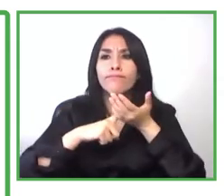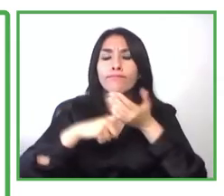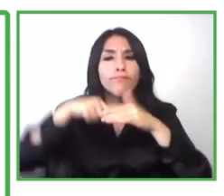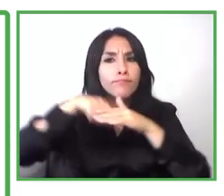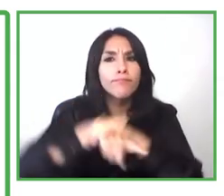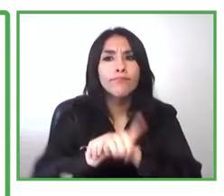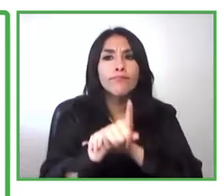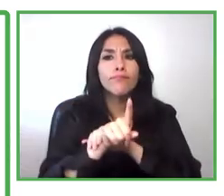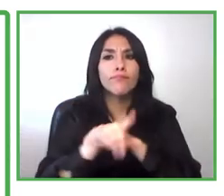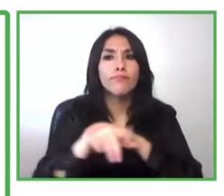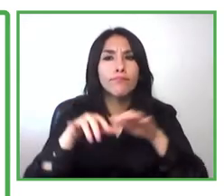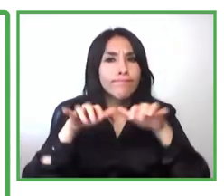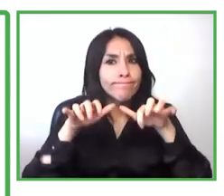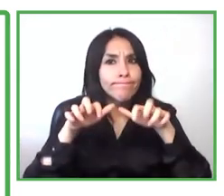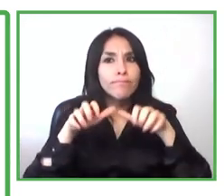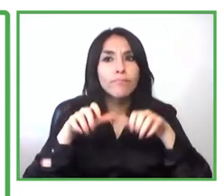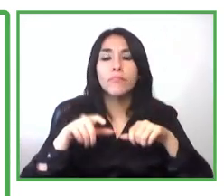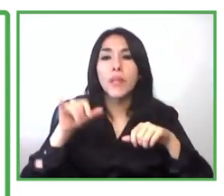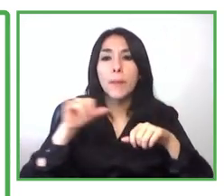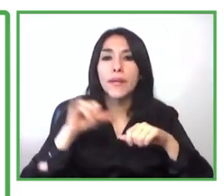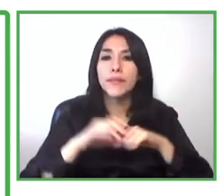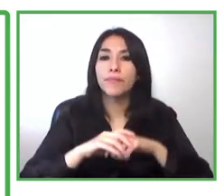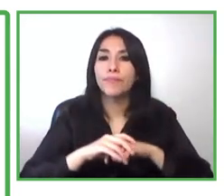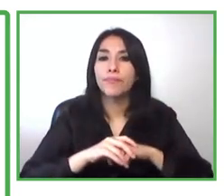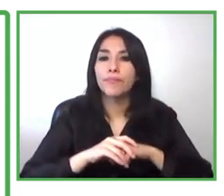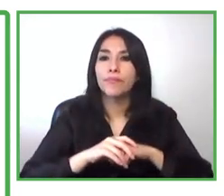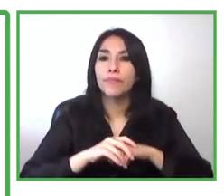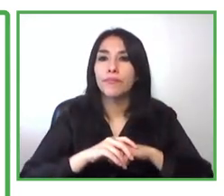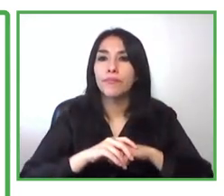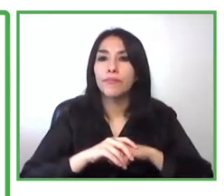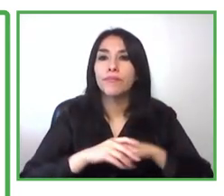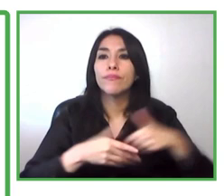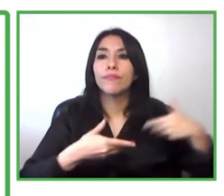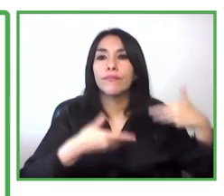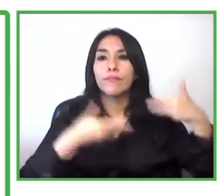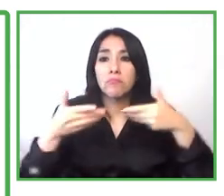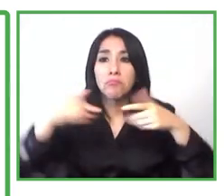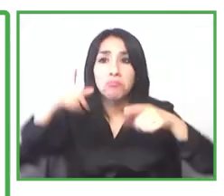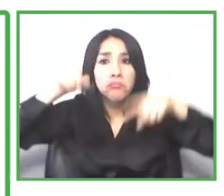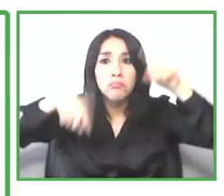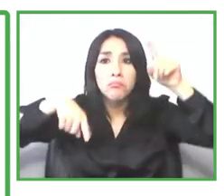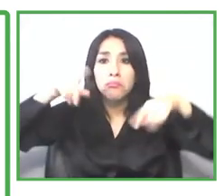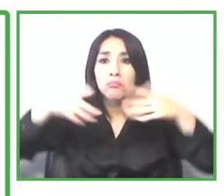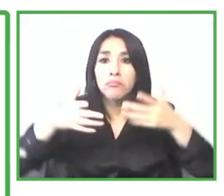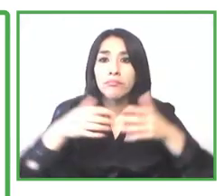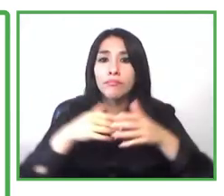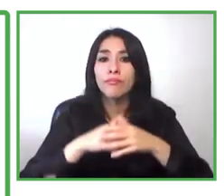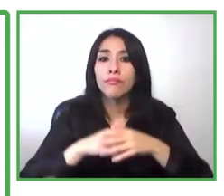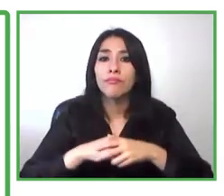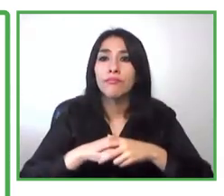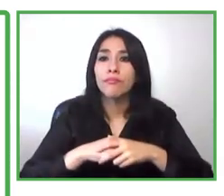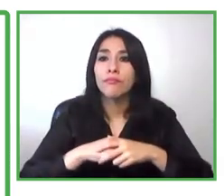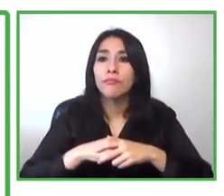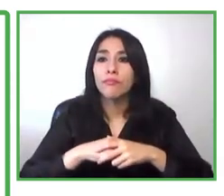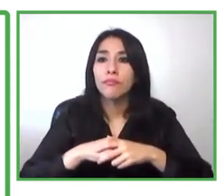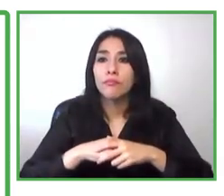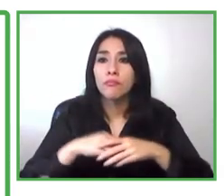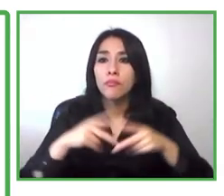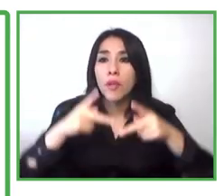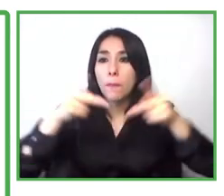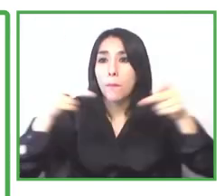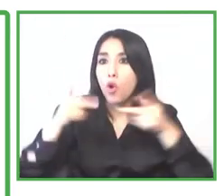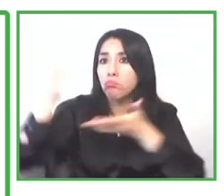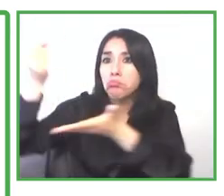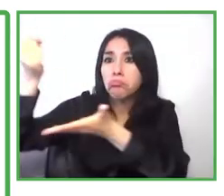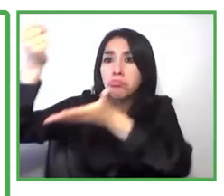percent in country donation yeah so uh i was short and this is my